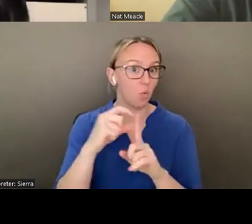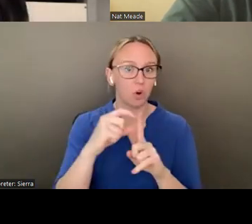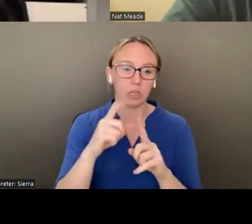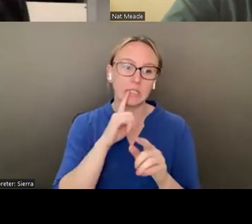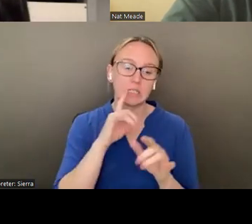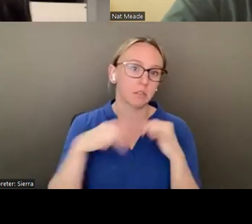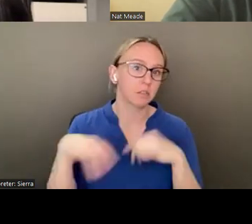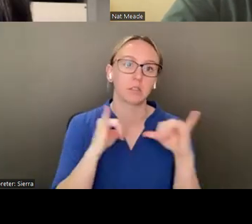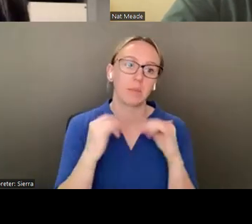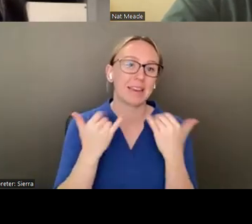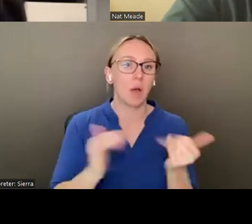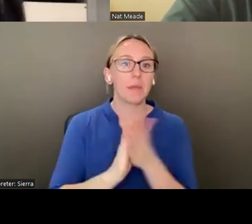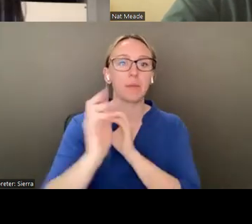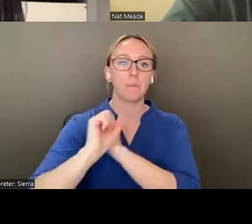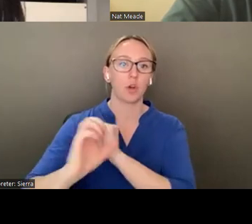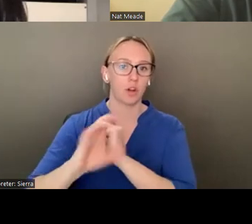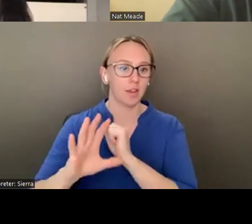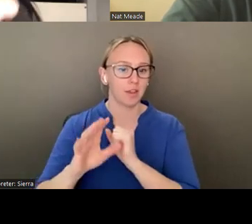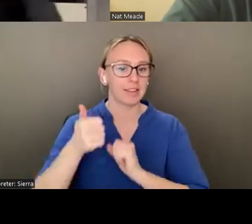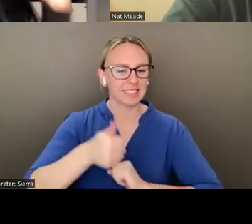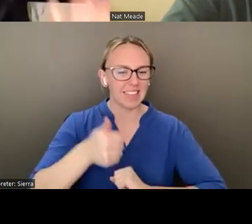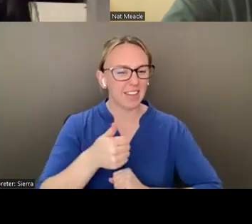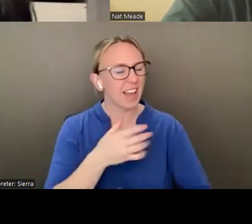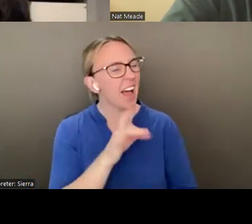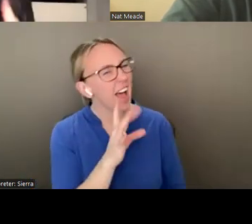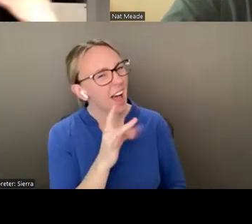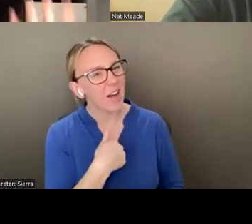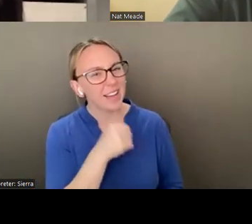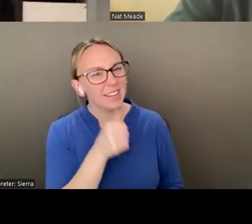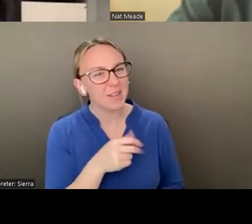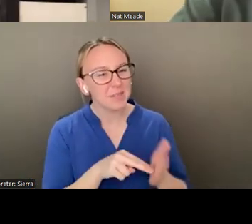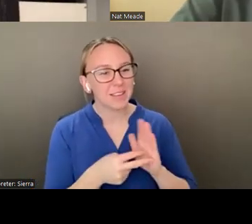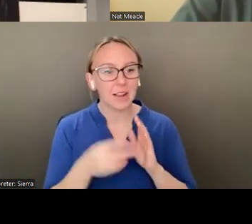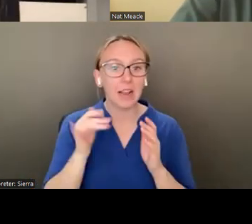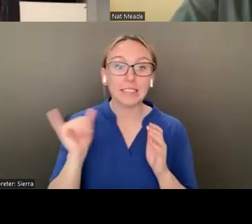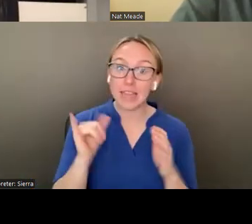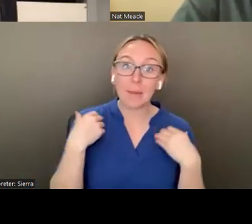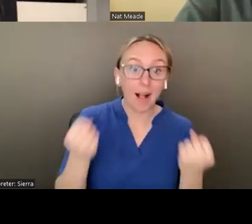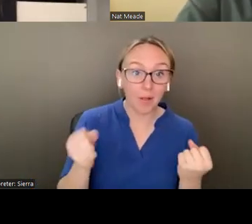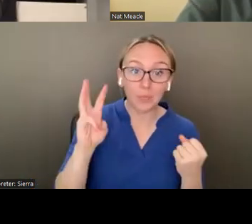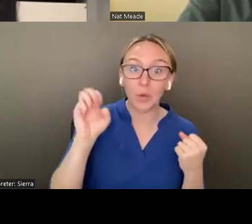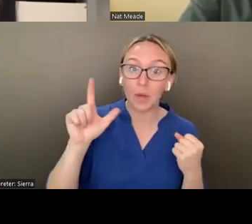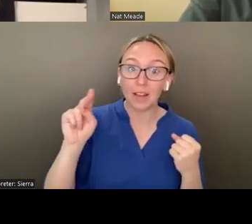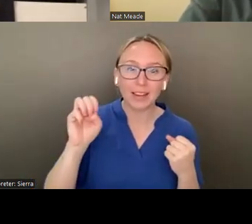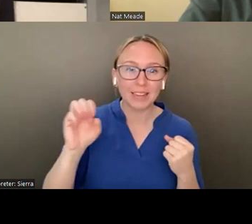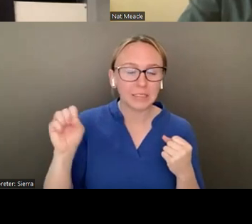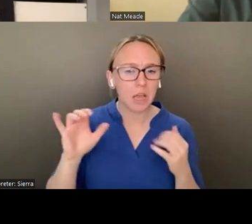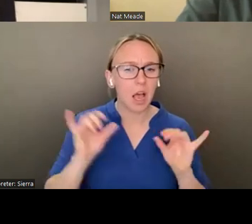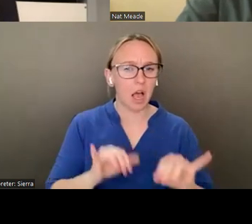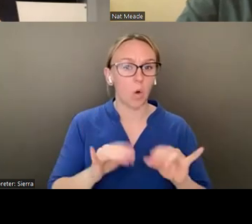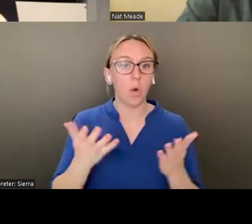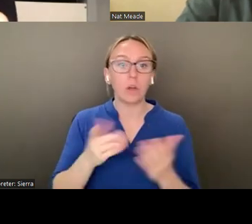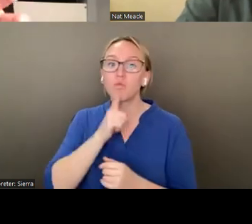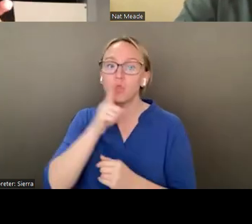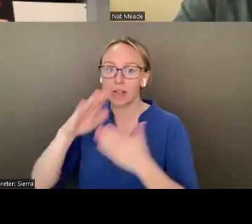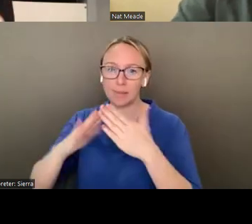become a marketing scheme in itself. Health and wellness. And it's like, oh, what is true community? And